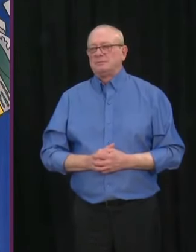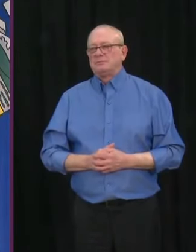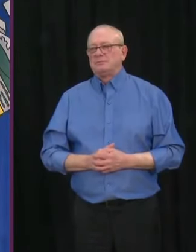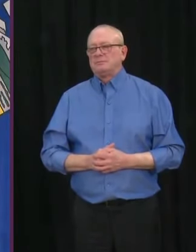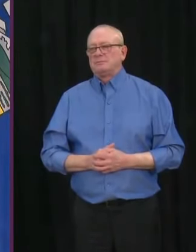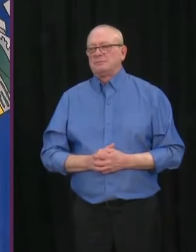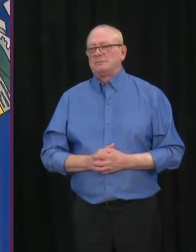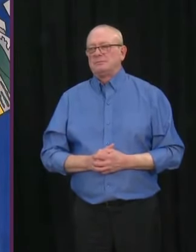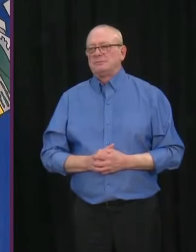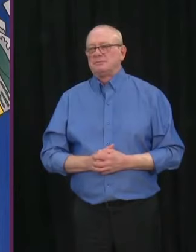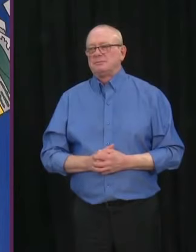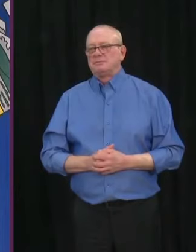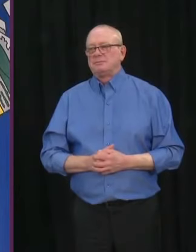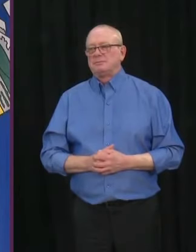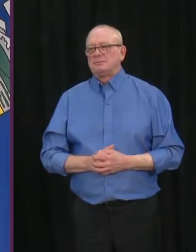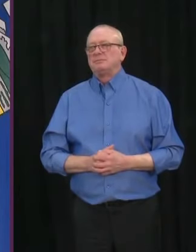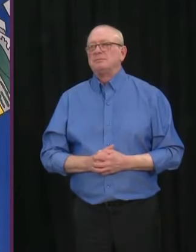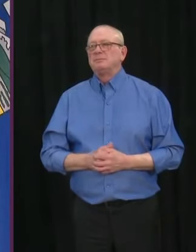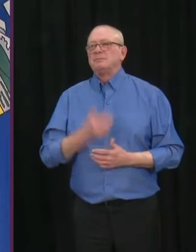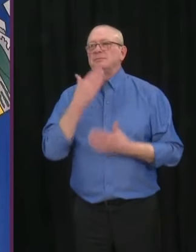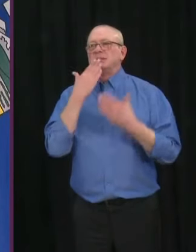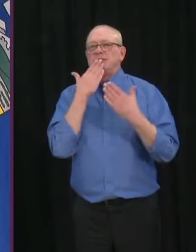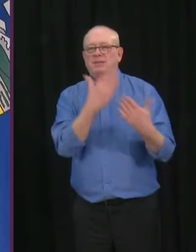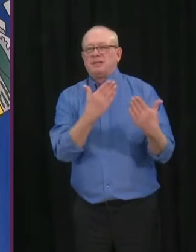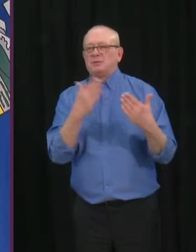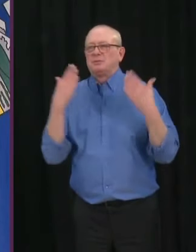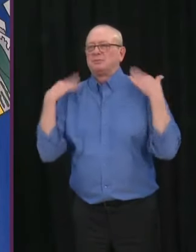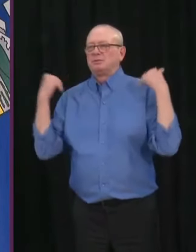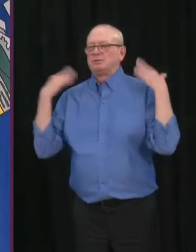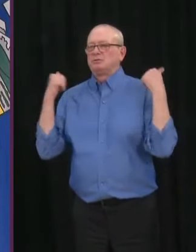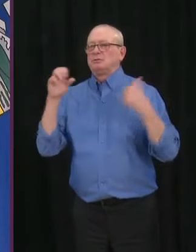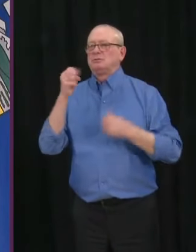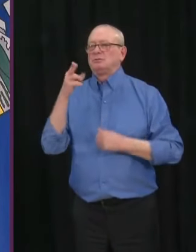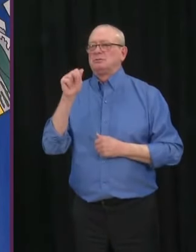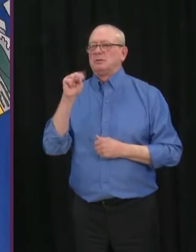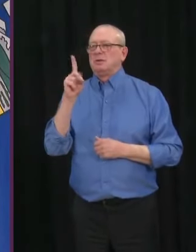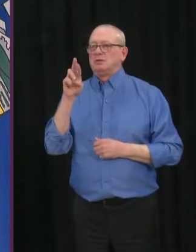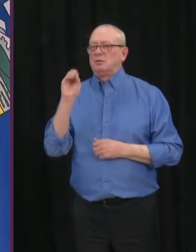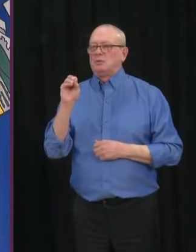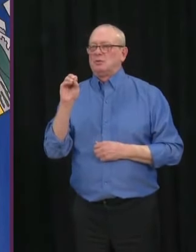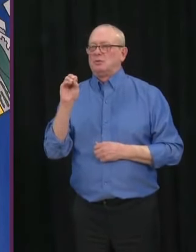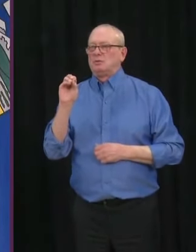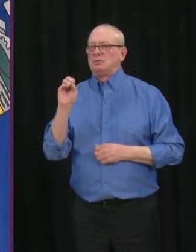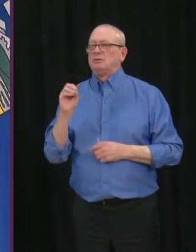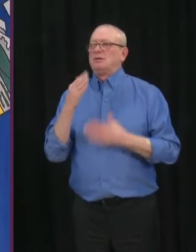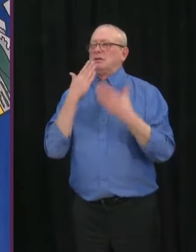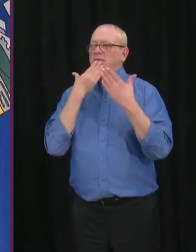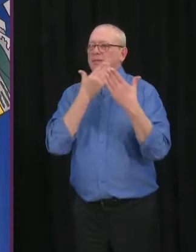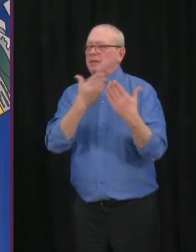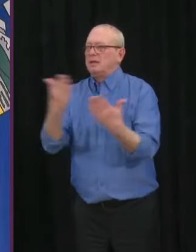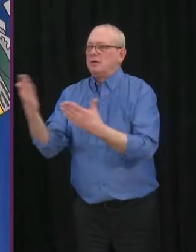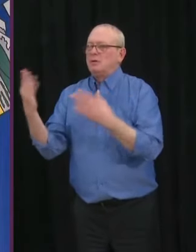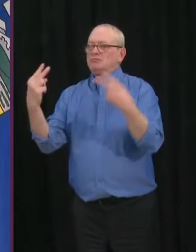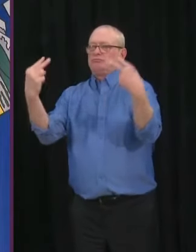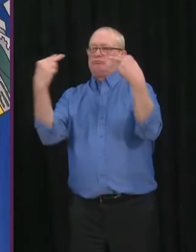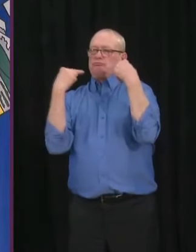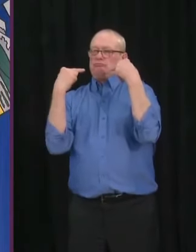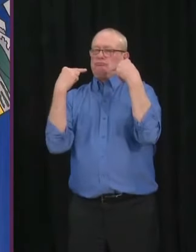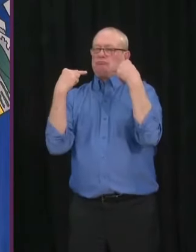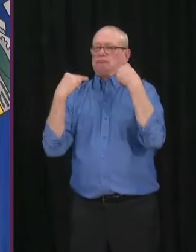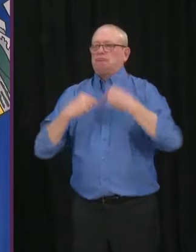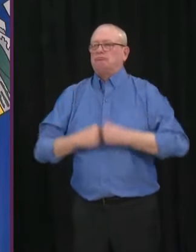Thank you, Minister Shandro, and thank you to everyone participating here today online and watching and streaming this